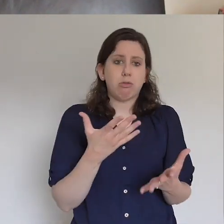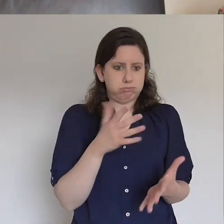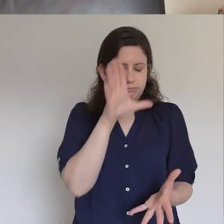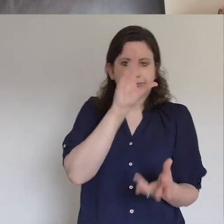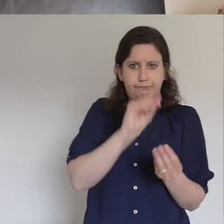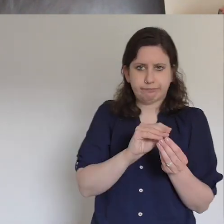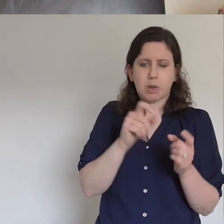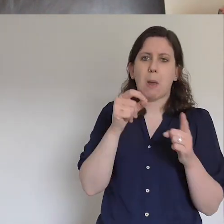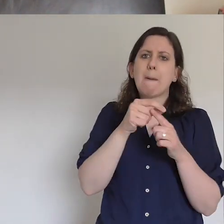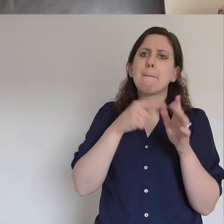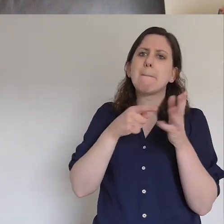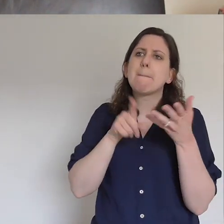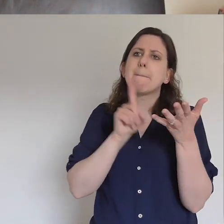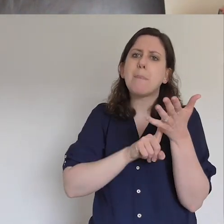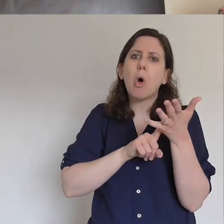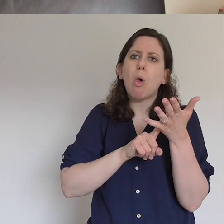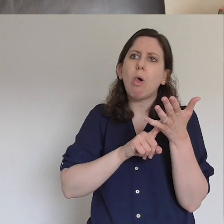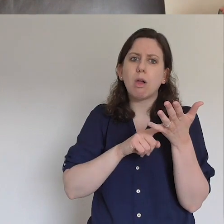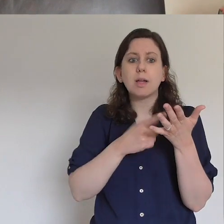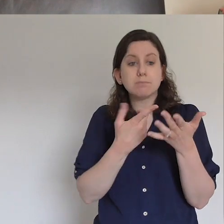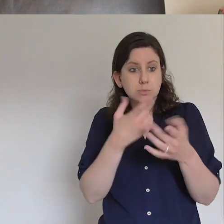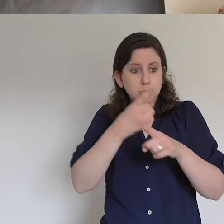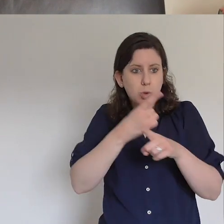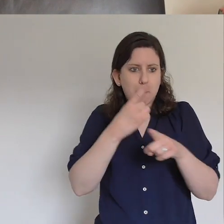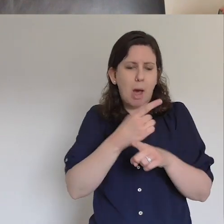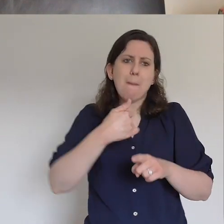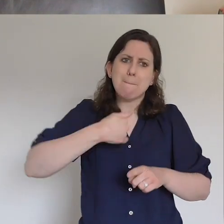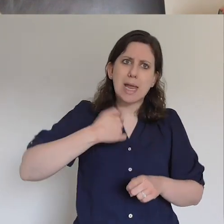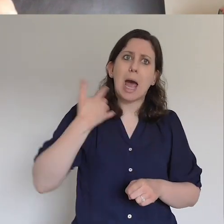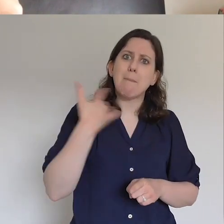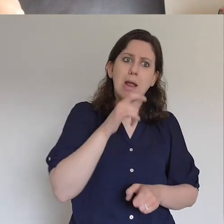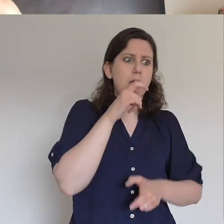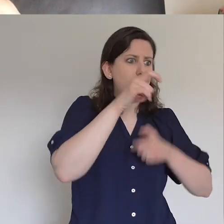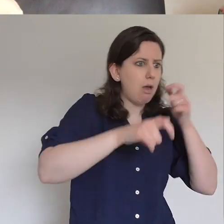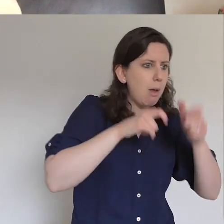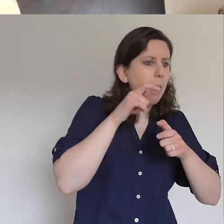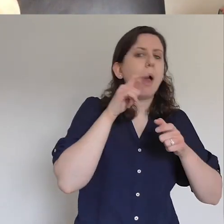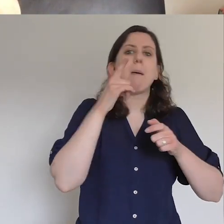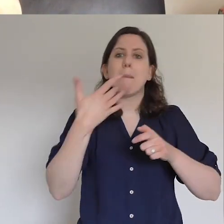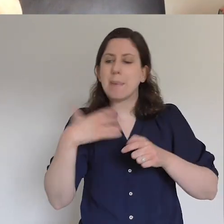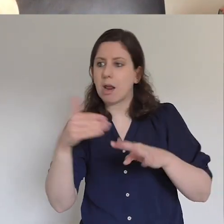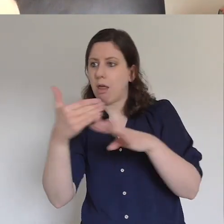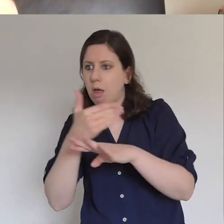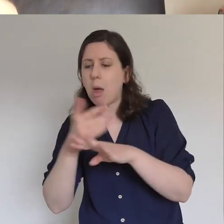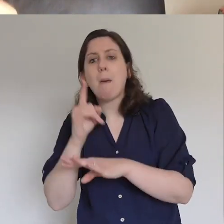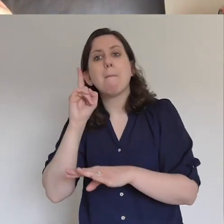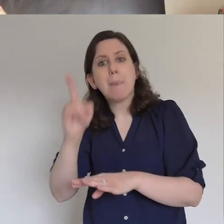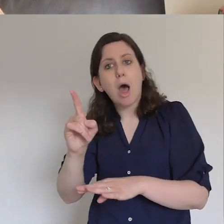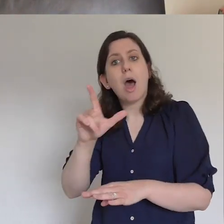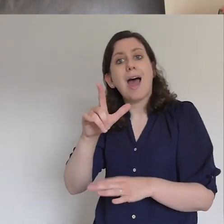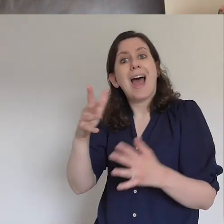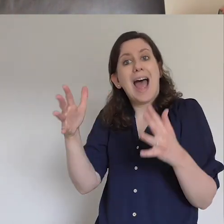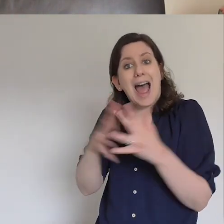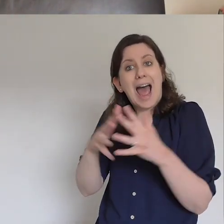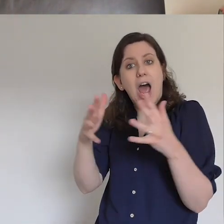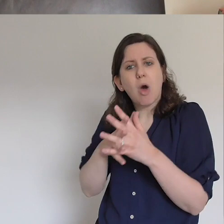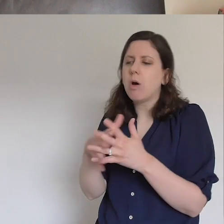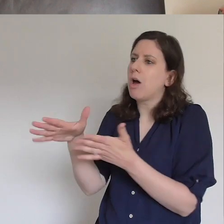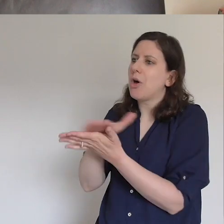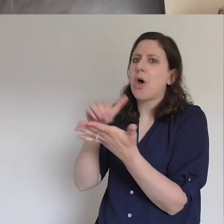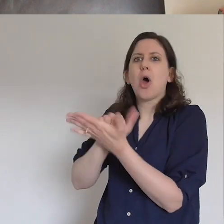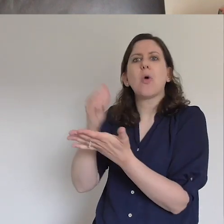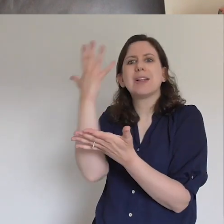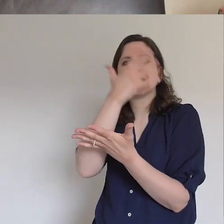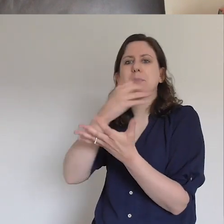done this in the power of Spirit and words and wonders have followed everything that has come about. It